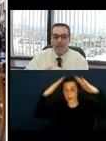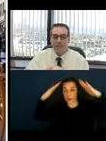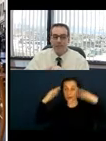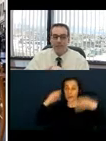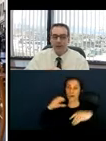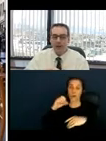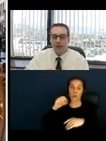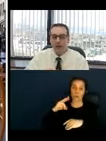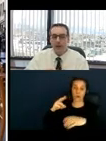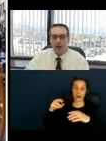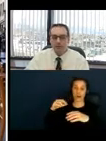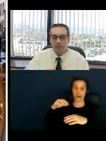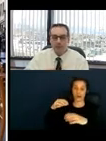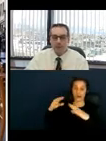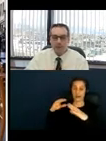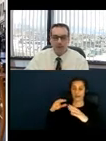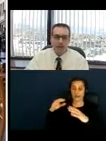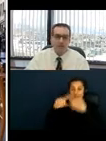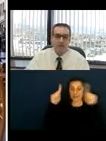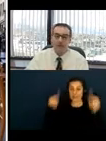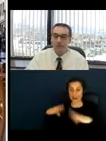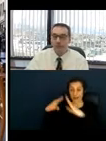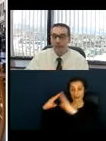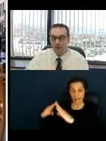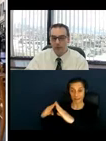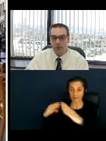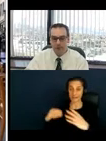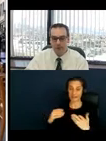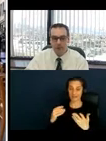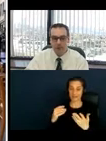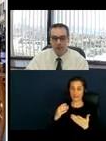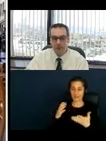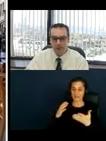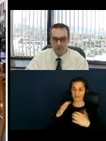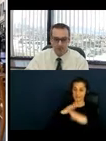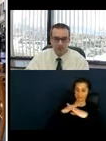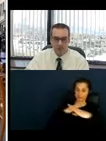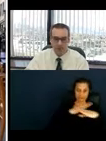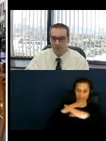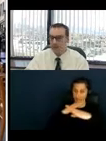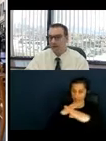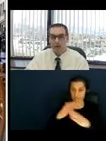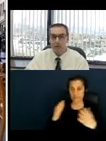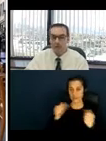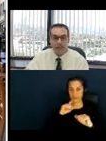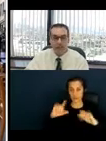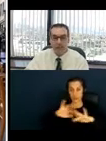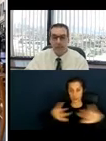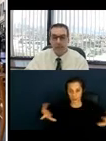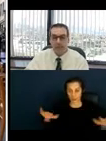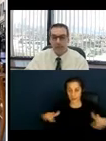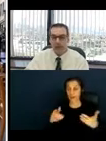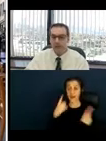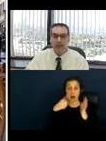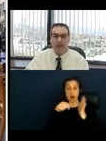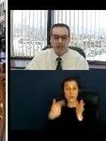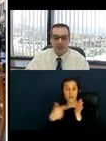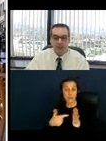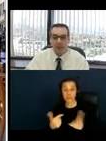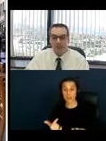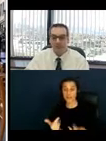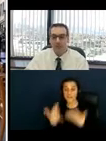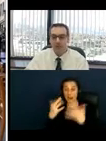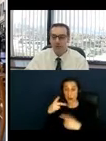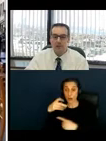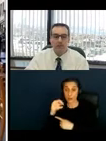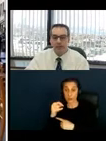dining, are there any off sidewalk attractions people may also attend? For example, are there fire pits out? Are there games